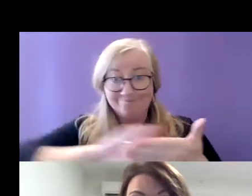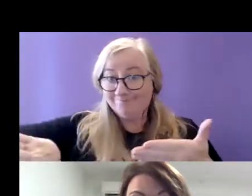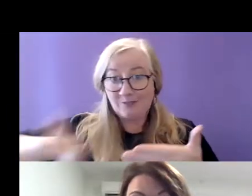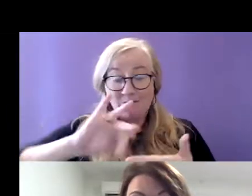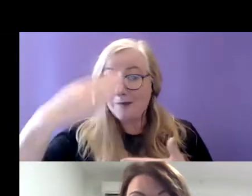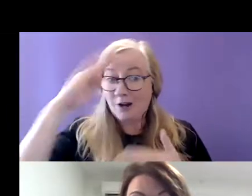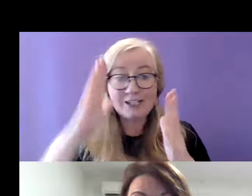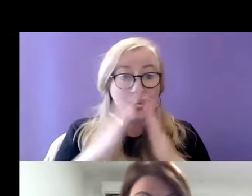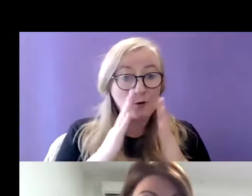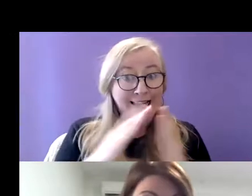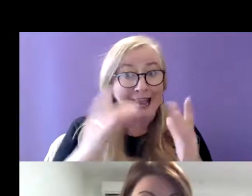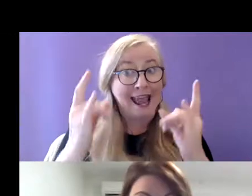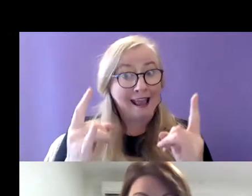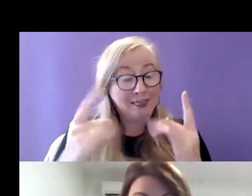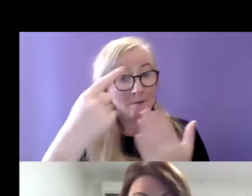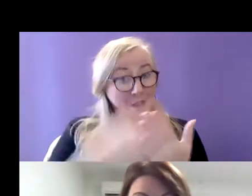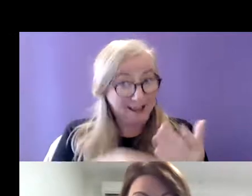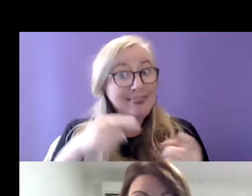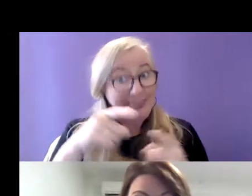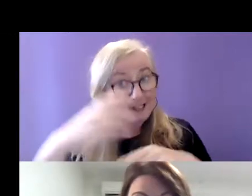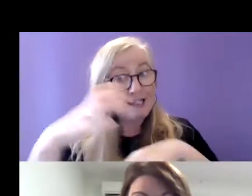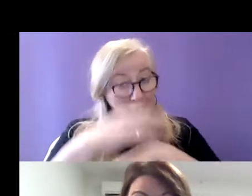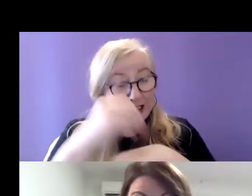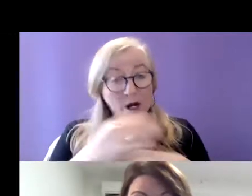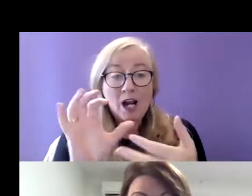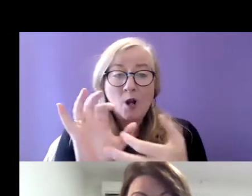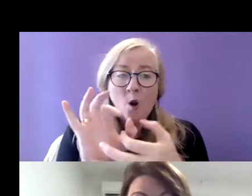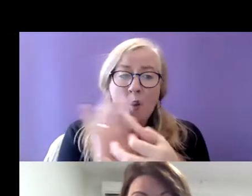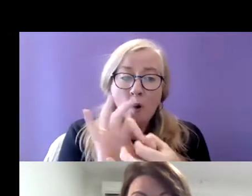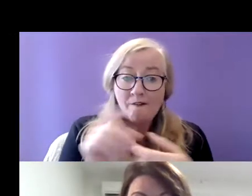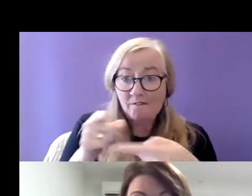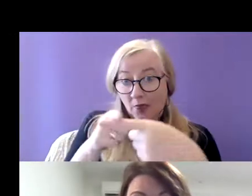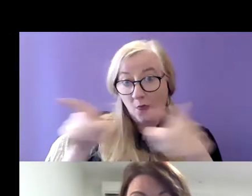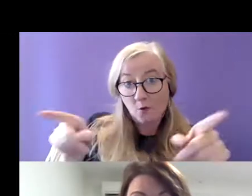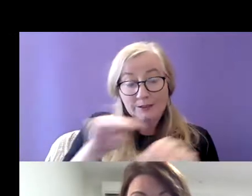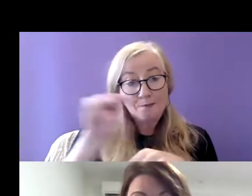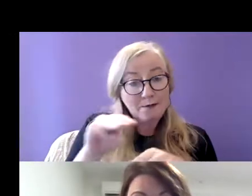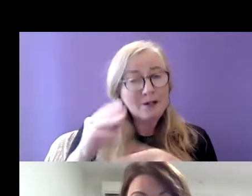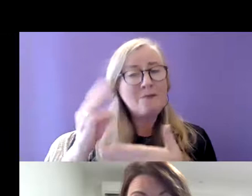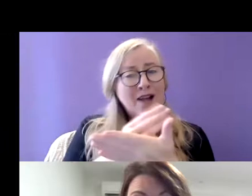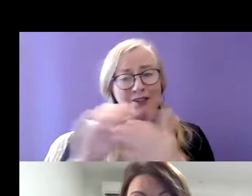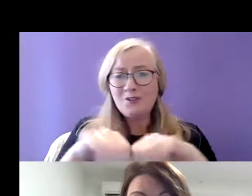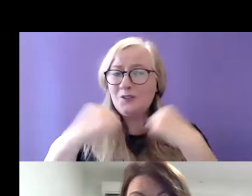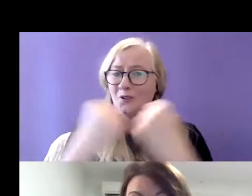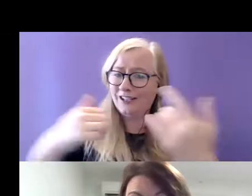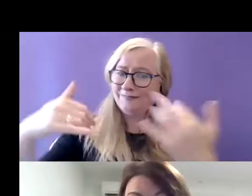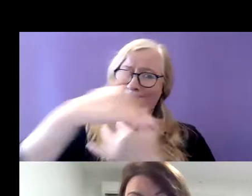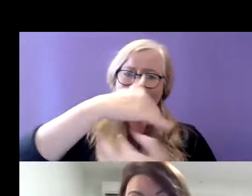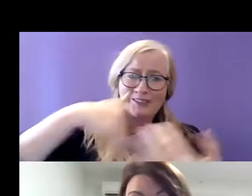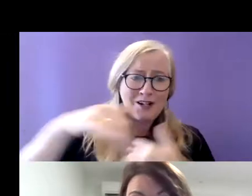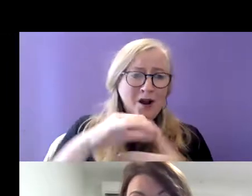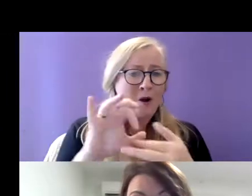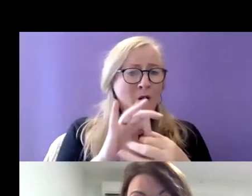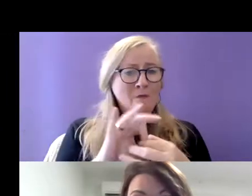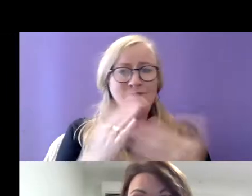and that continues to be the case Home for these people is part of a social network Home as a place of